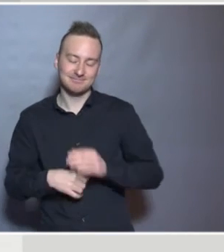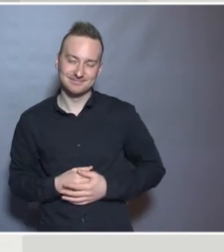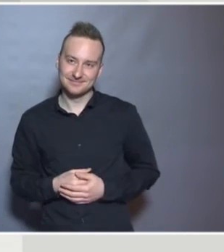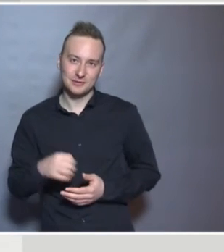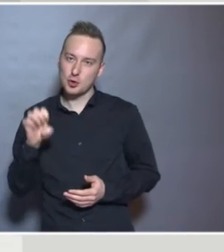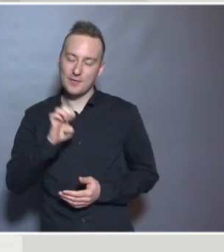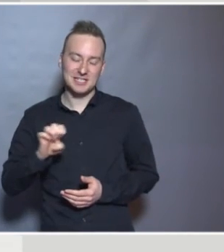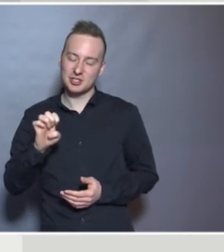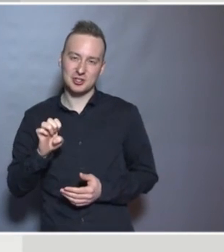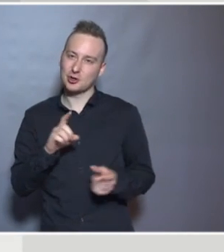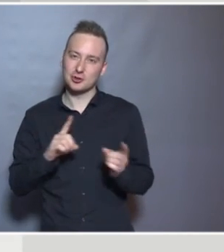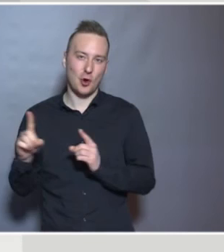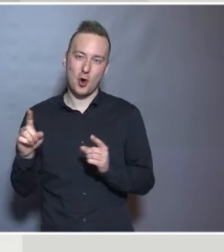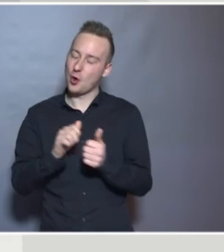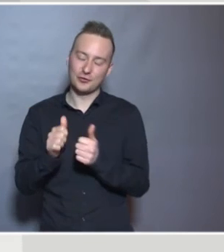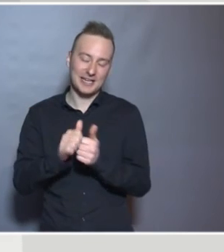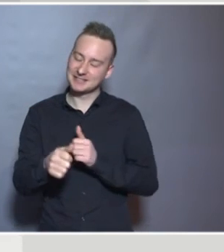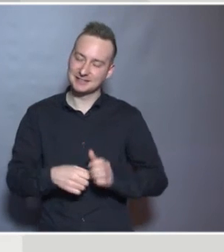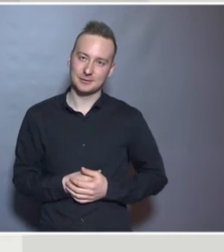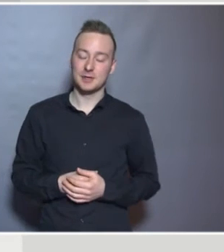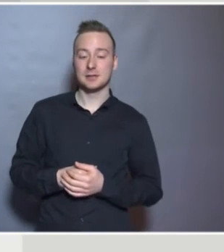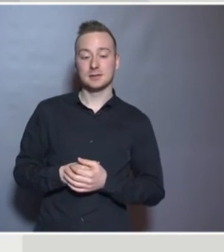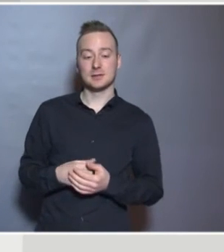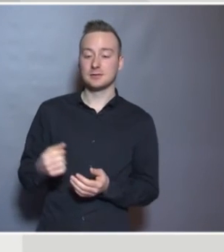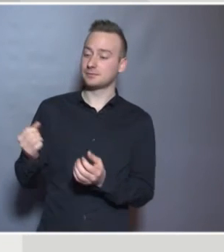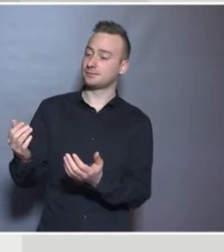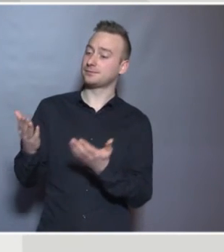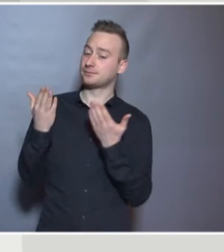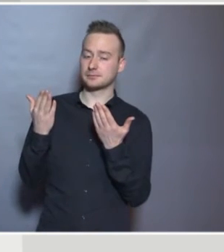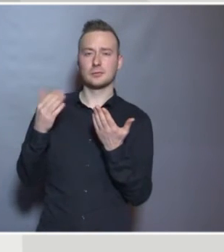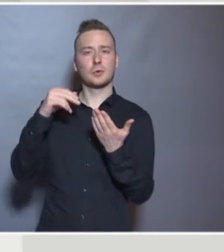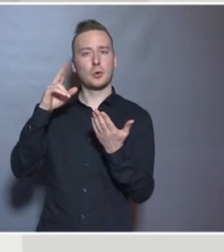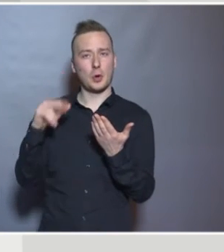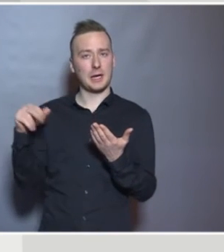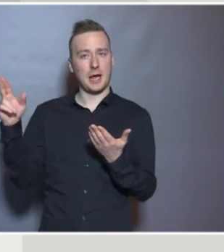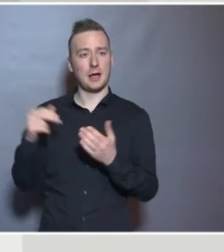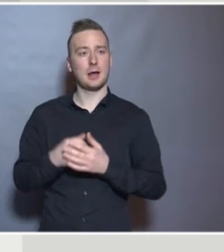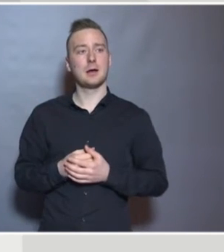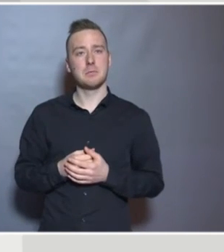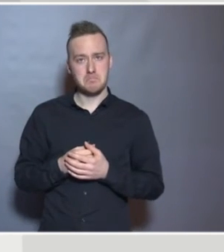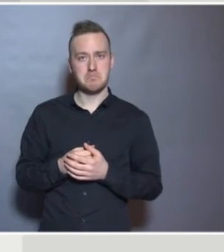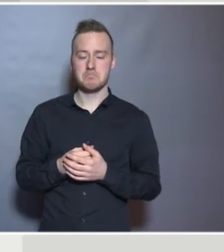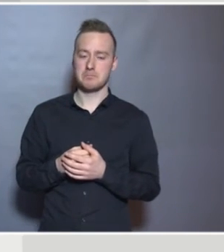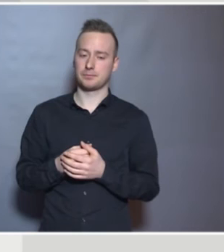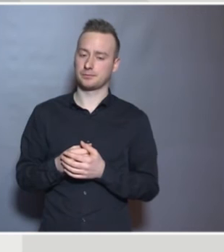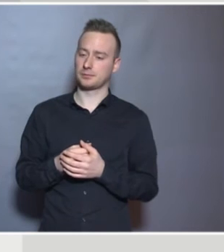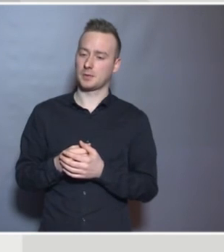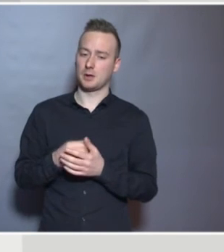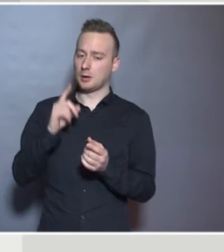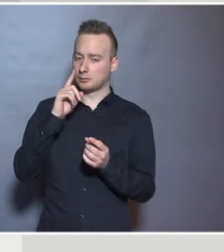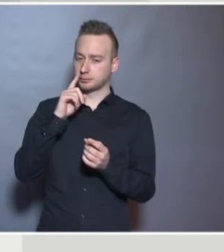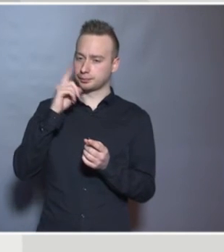this respect, it's showing us that Norway is very much on the mainstream inclusion